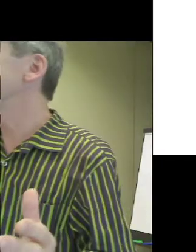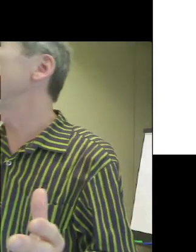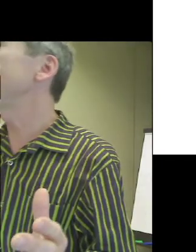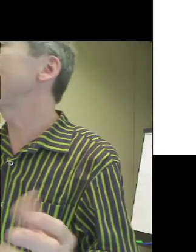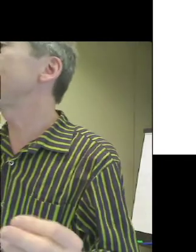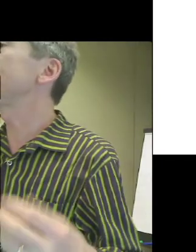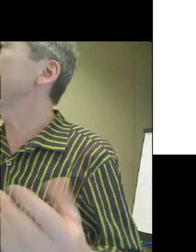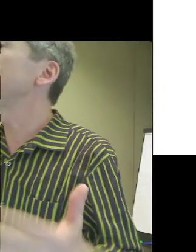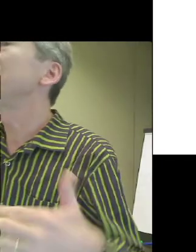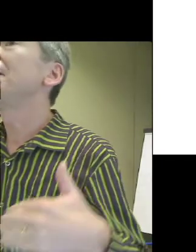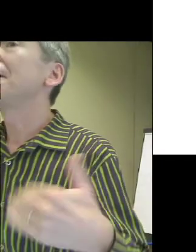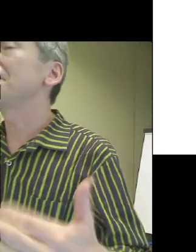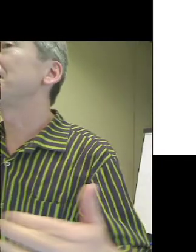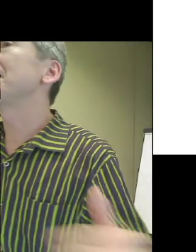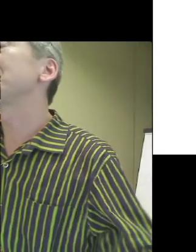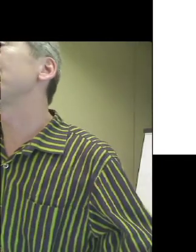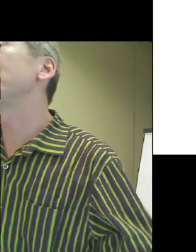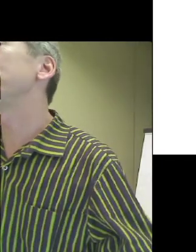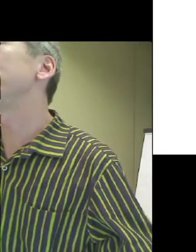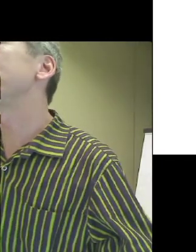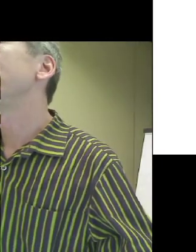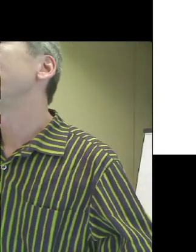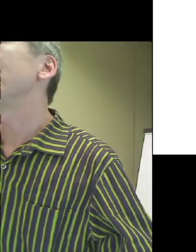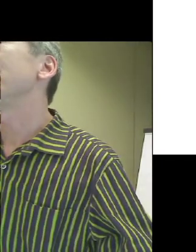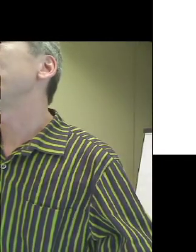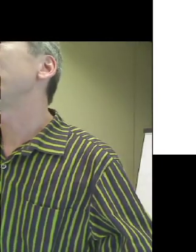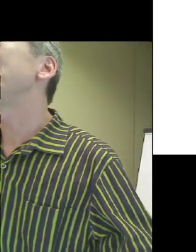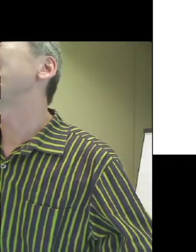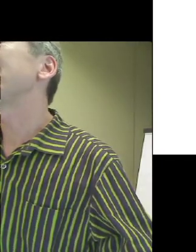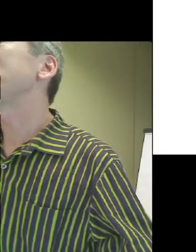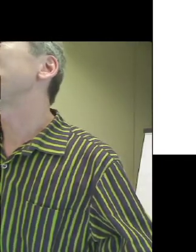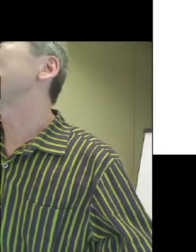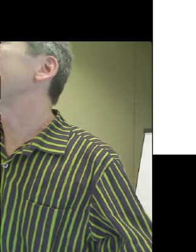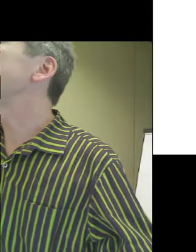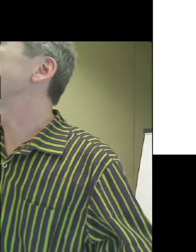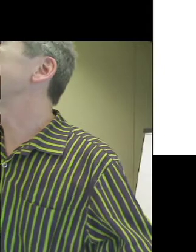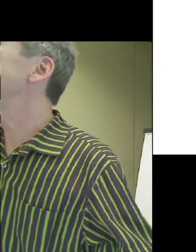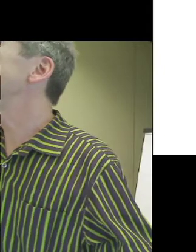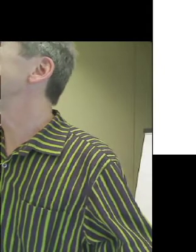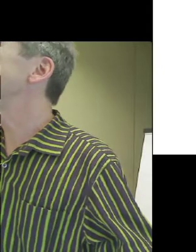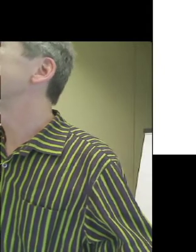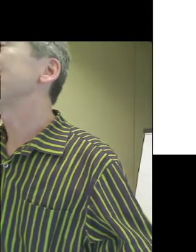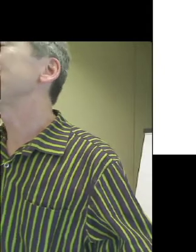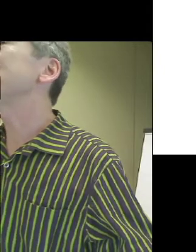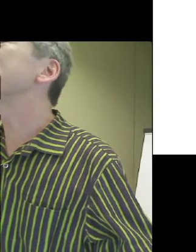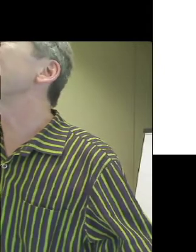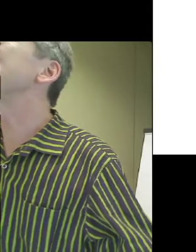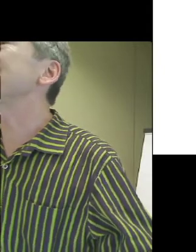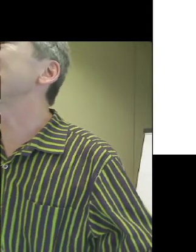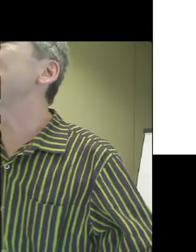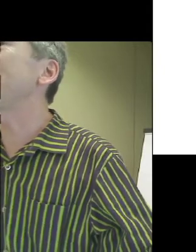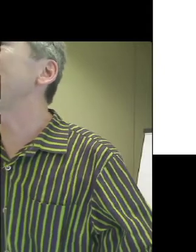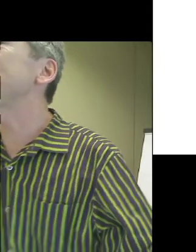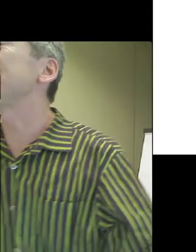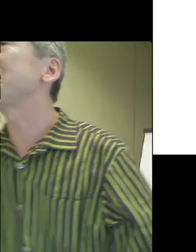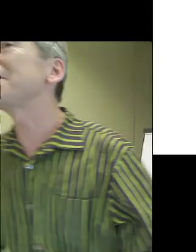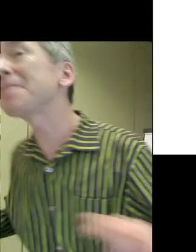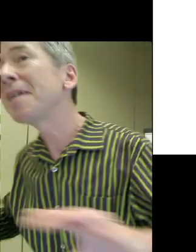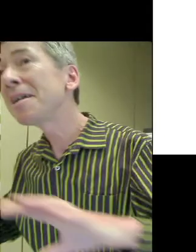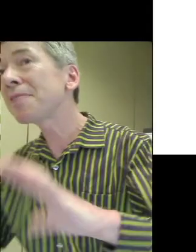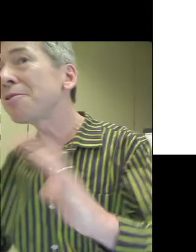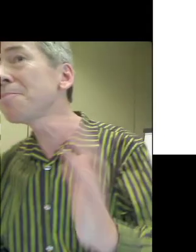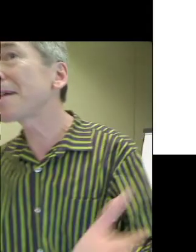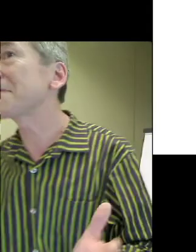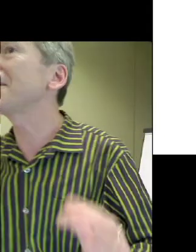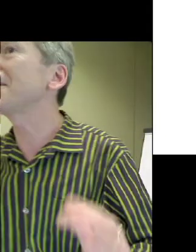least in the Western world and in some advanced economies, public sector websites should meet. That's quite a compelling example.